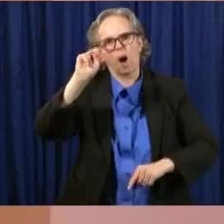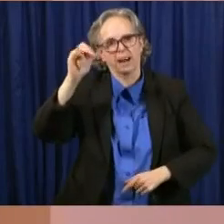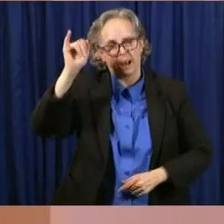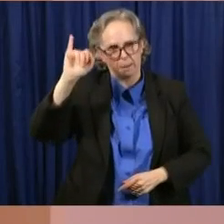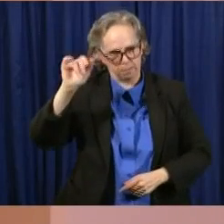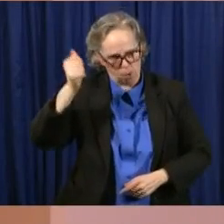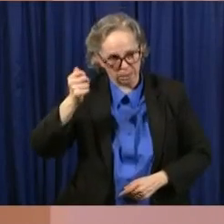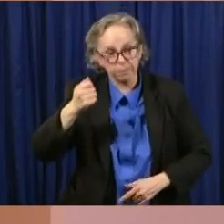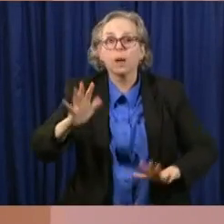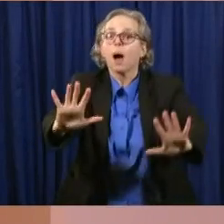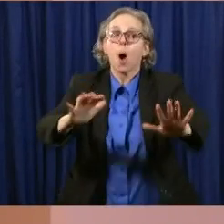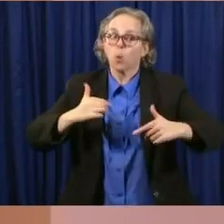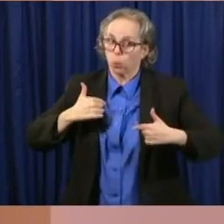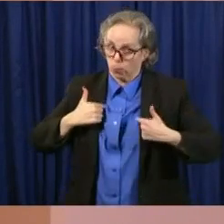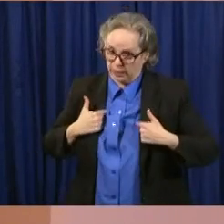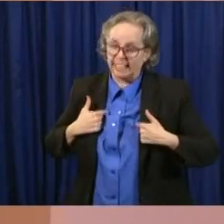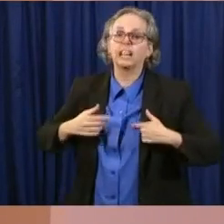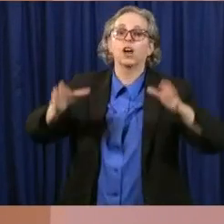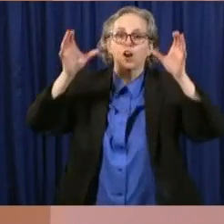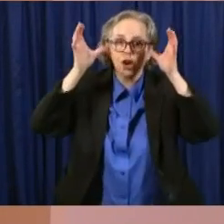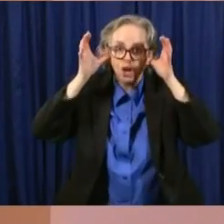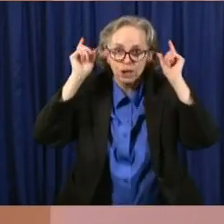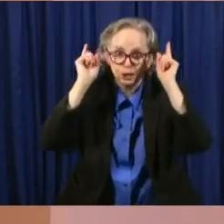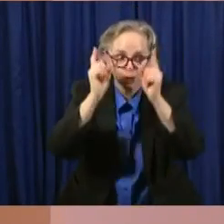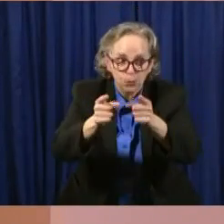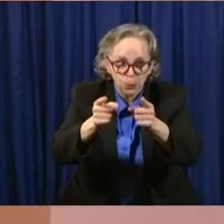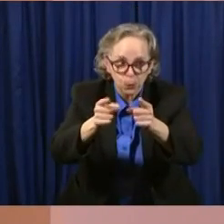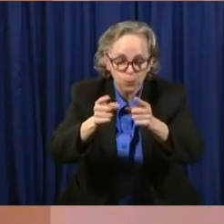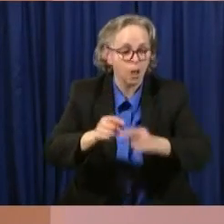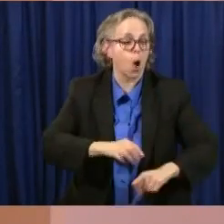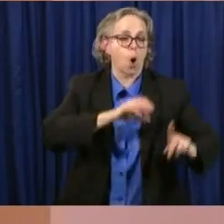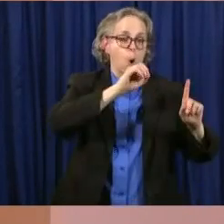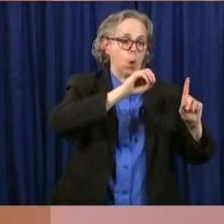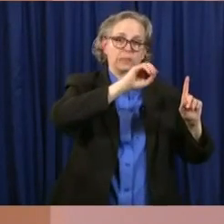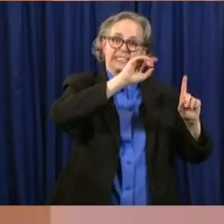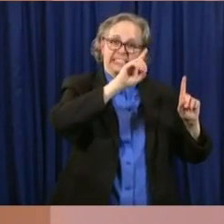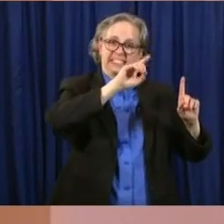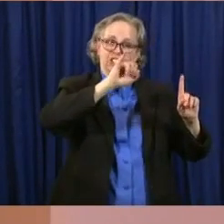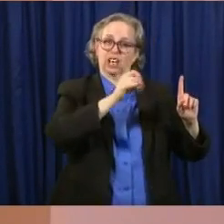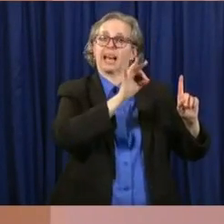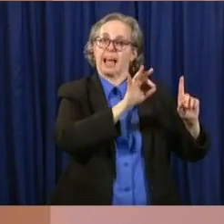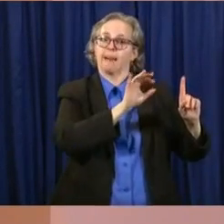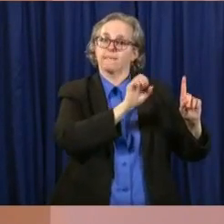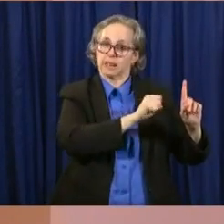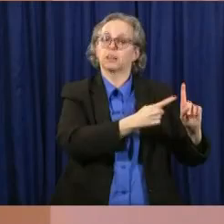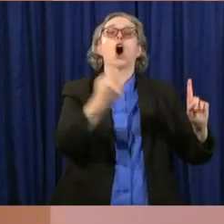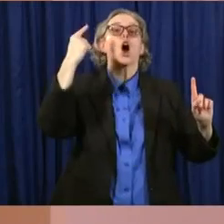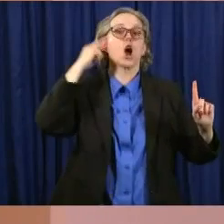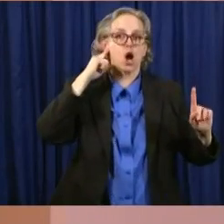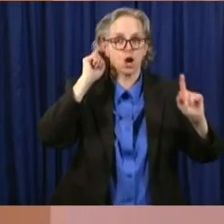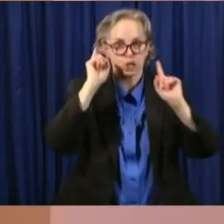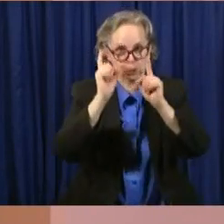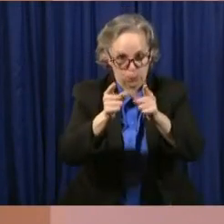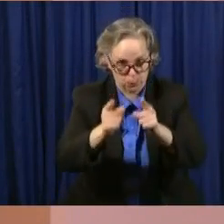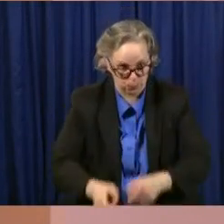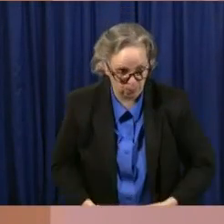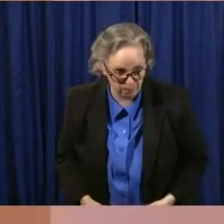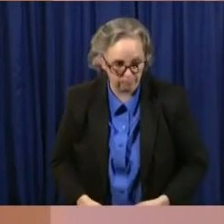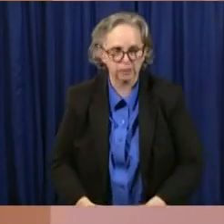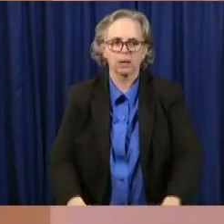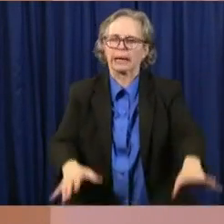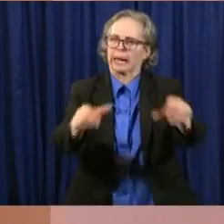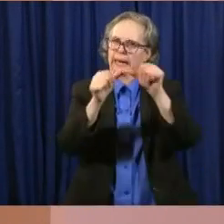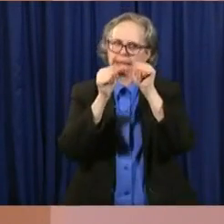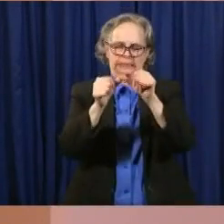hear you, that they have added capacity. They will continue to add capacity and tech tools that will help improve